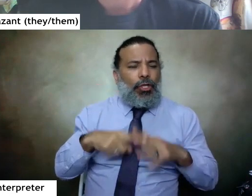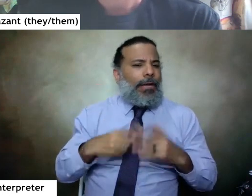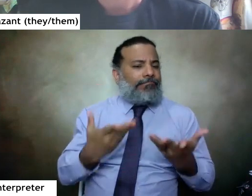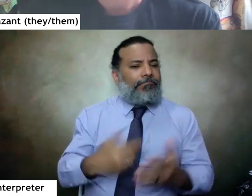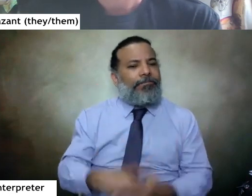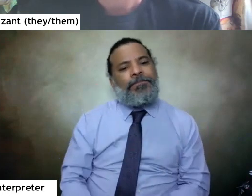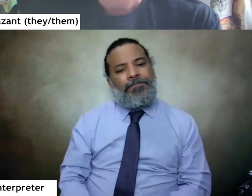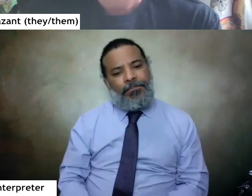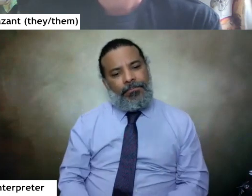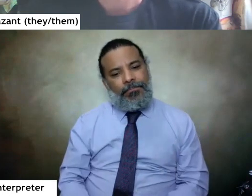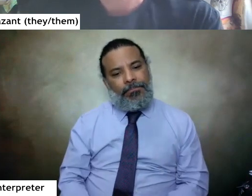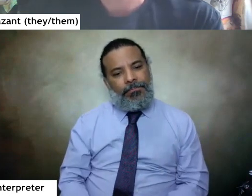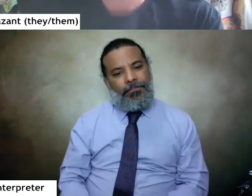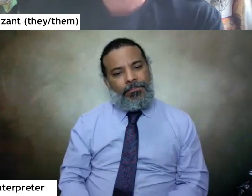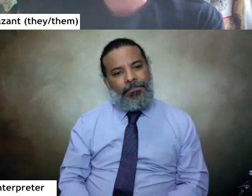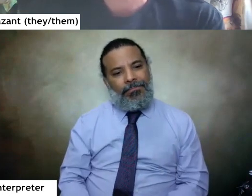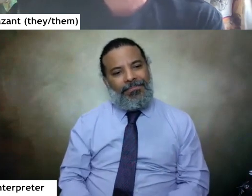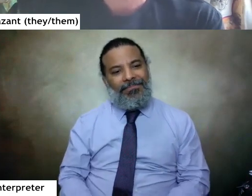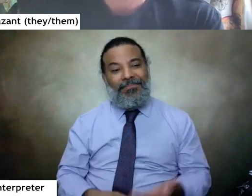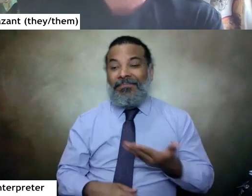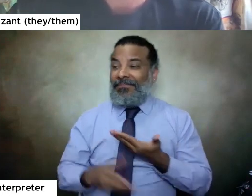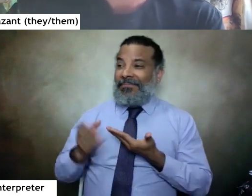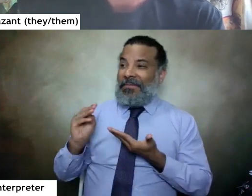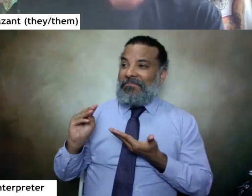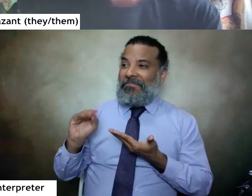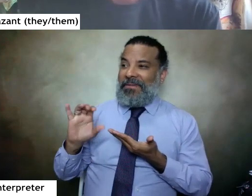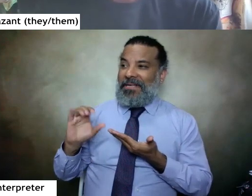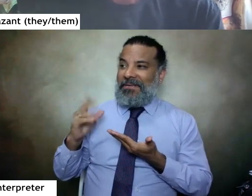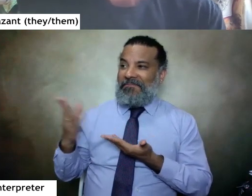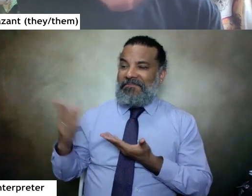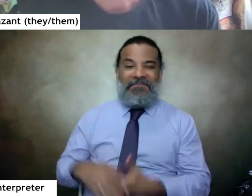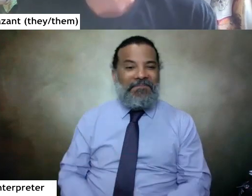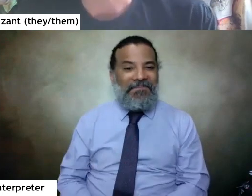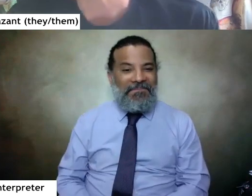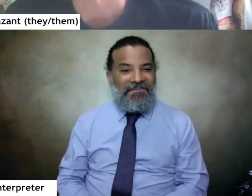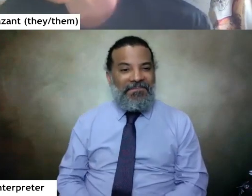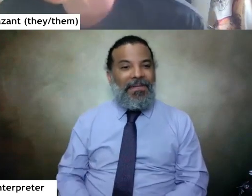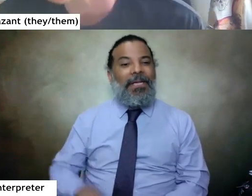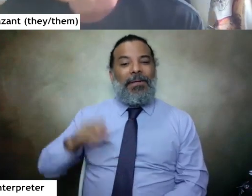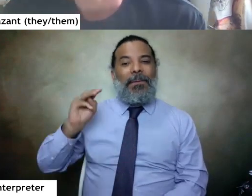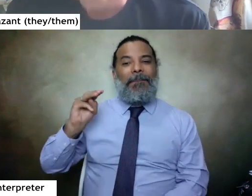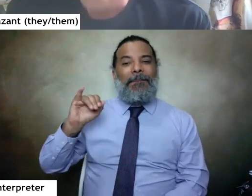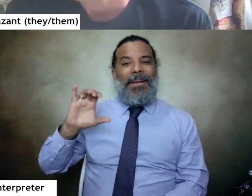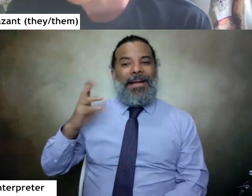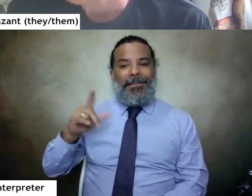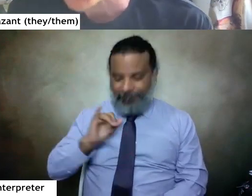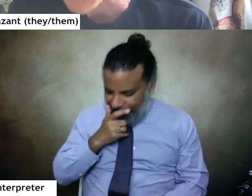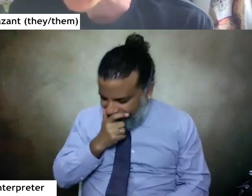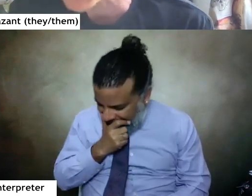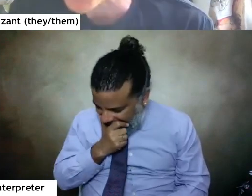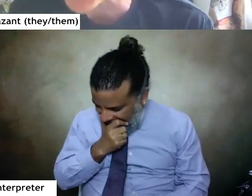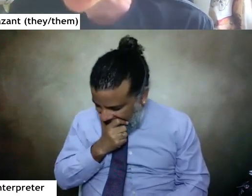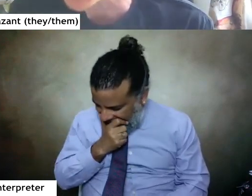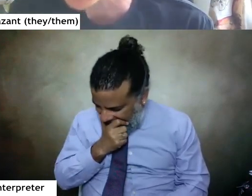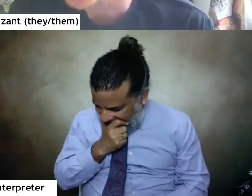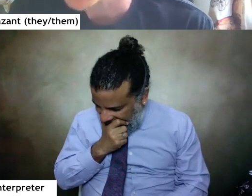um great